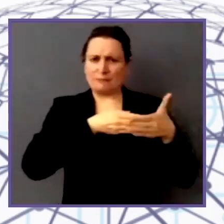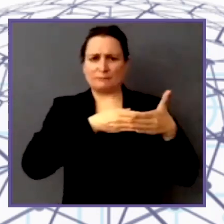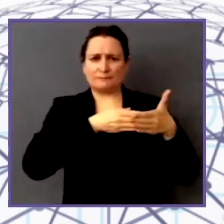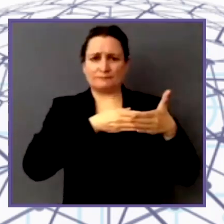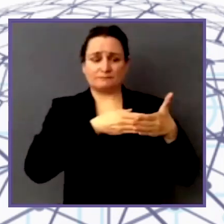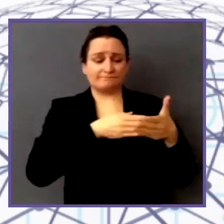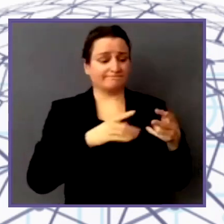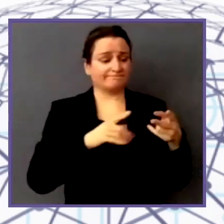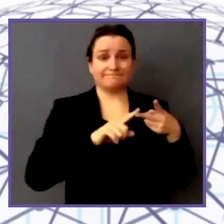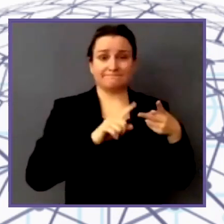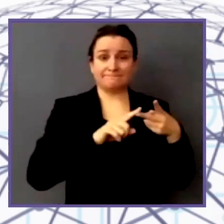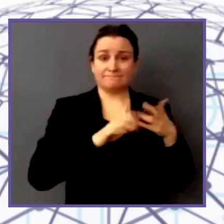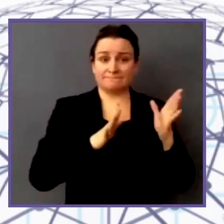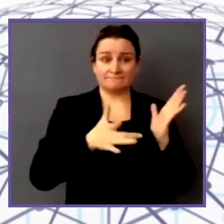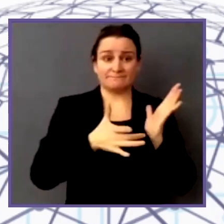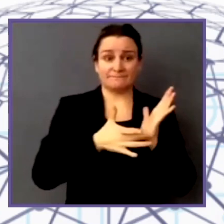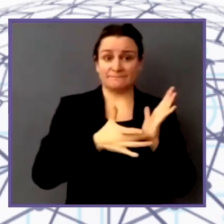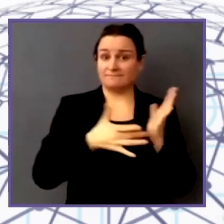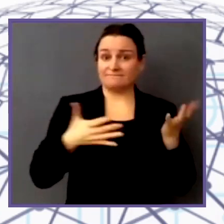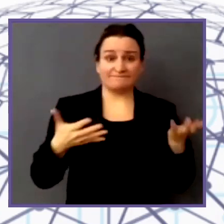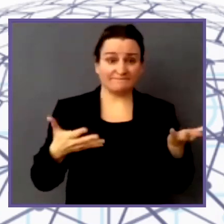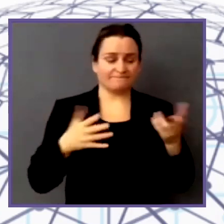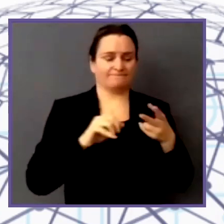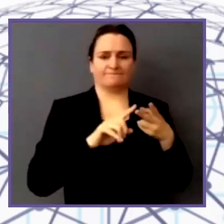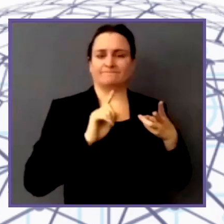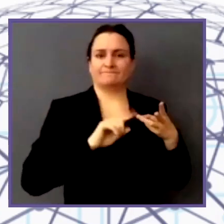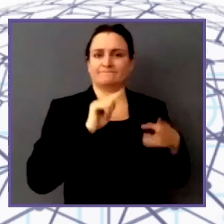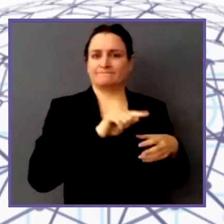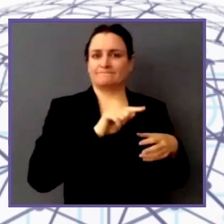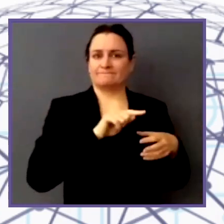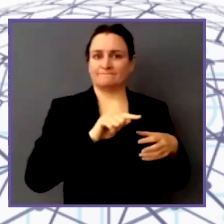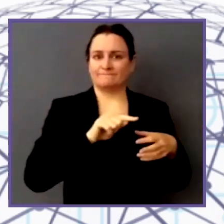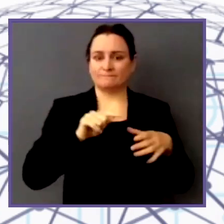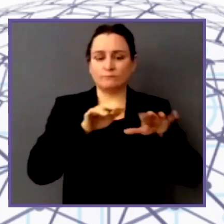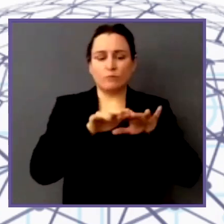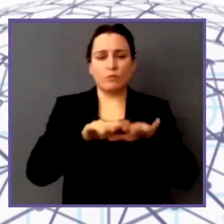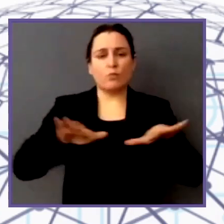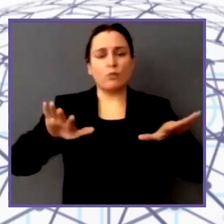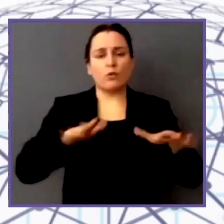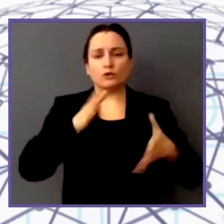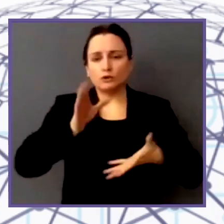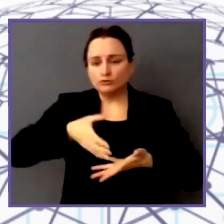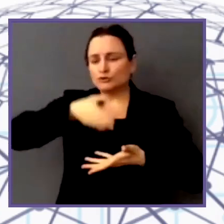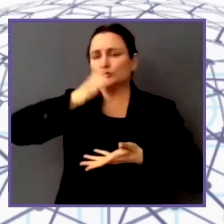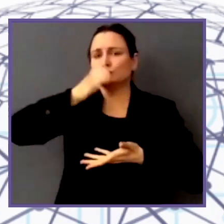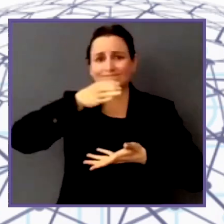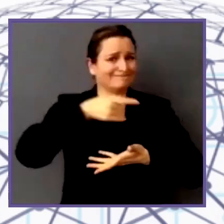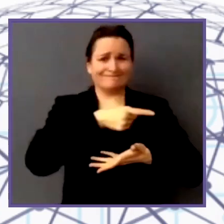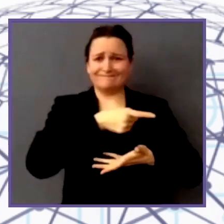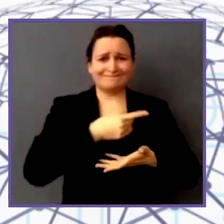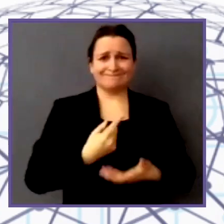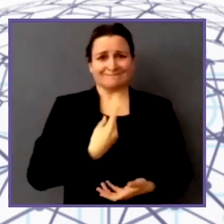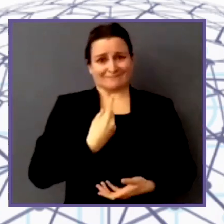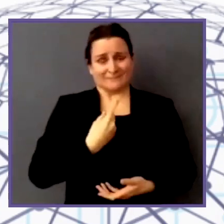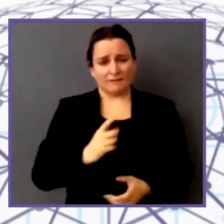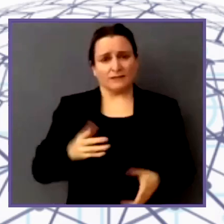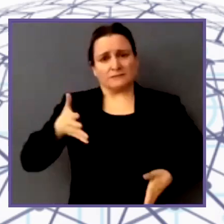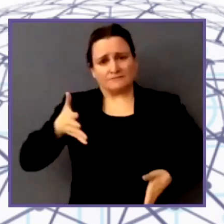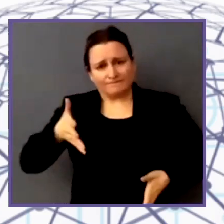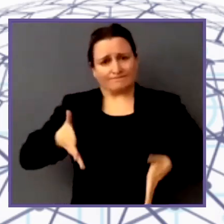heating and water supply systems. They have to fetch their own water from potable water